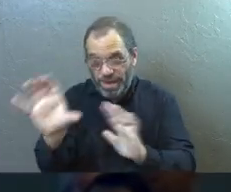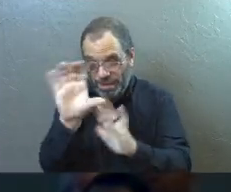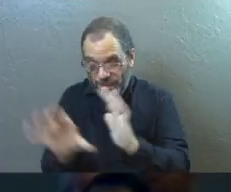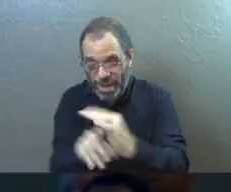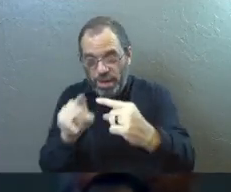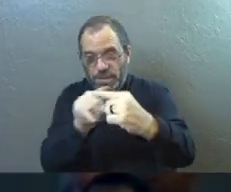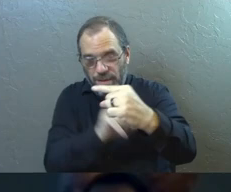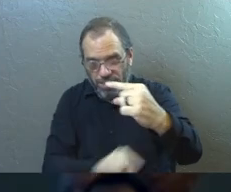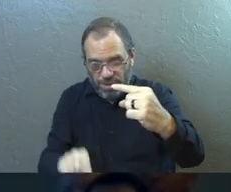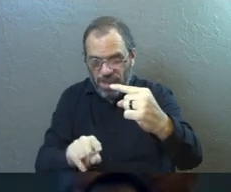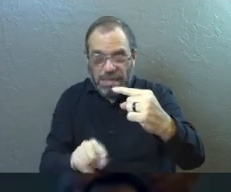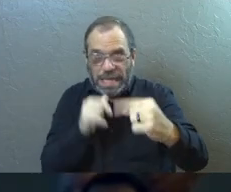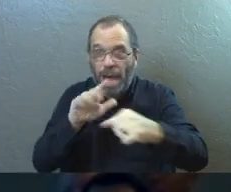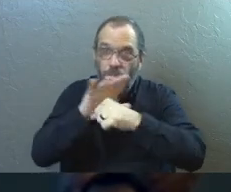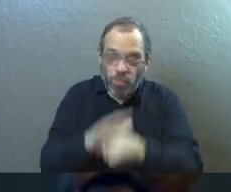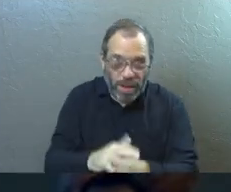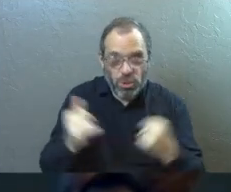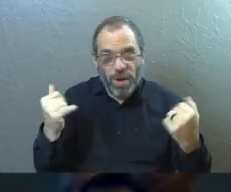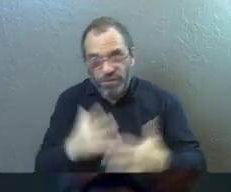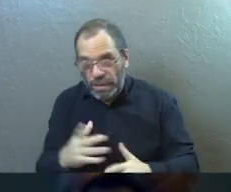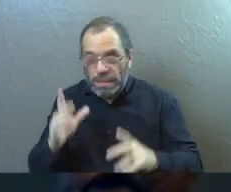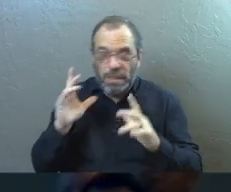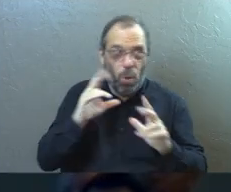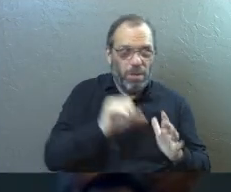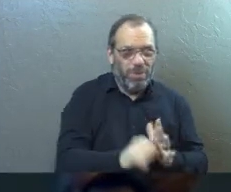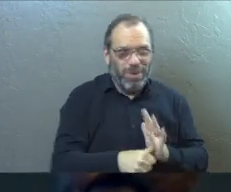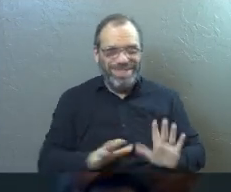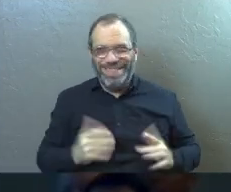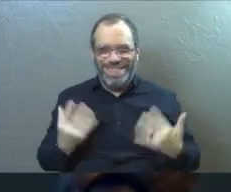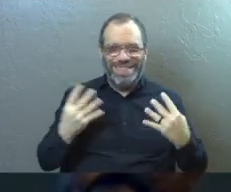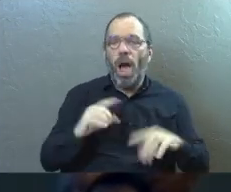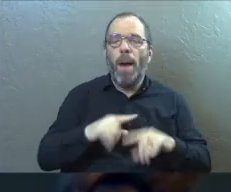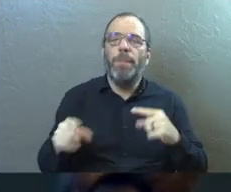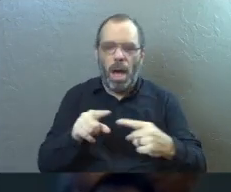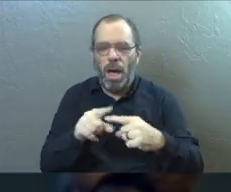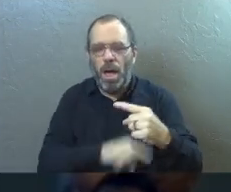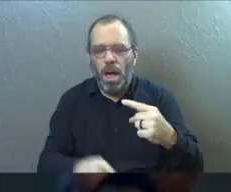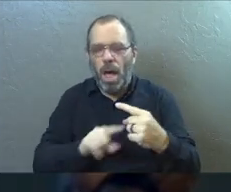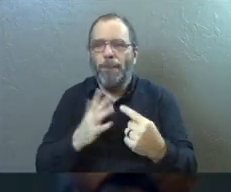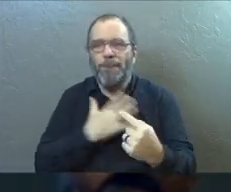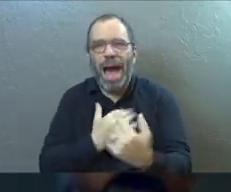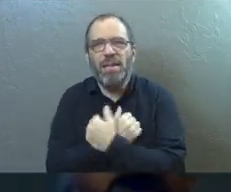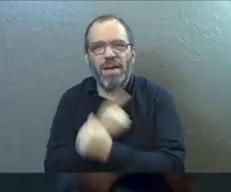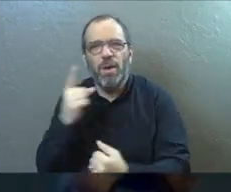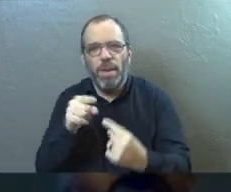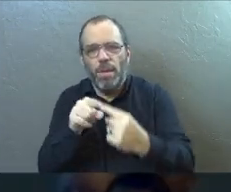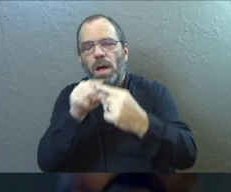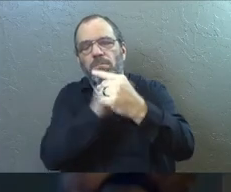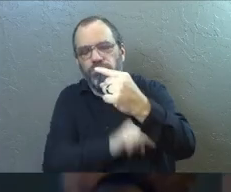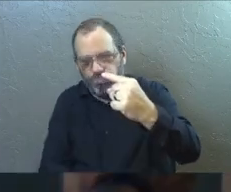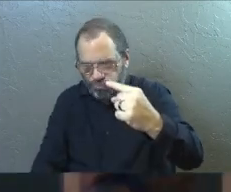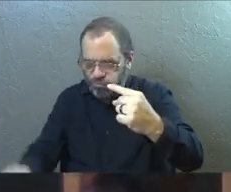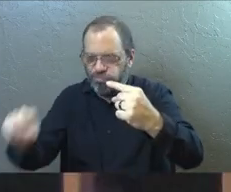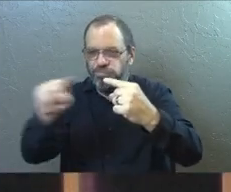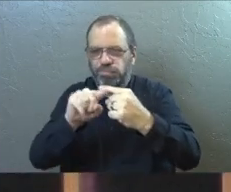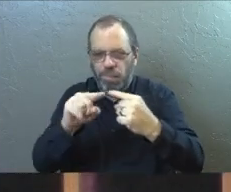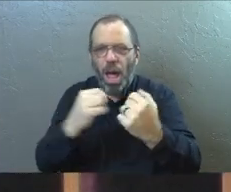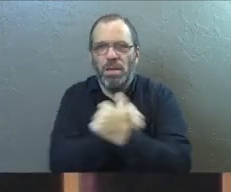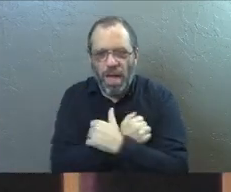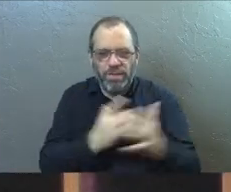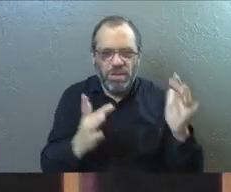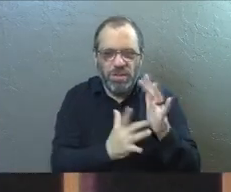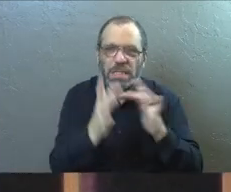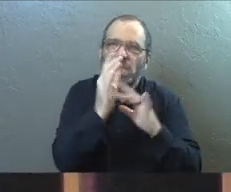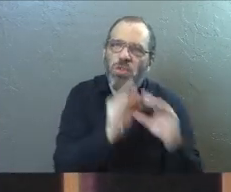commands, not out of pressure or fear or trying to impress people, but because of love for him, I'm going to find myself loving him